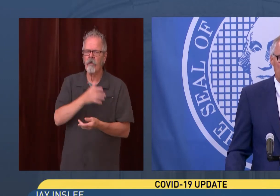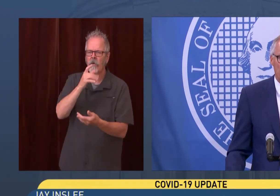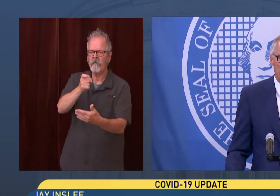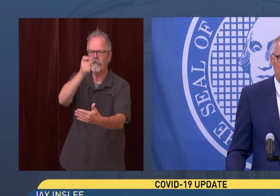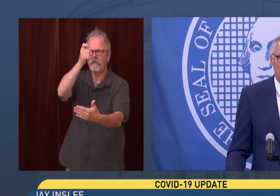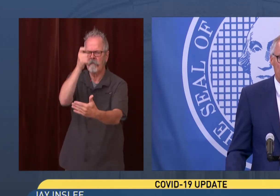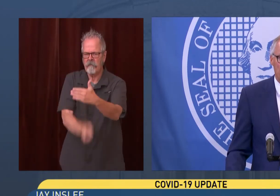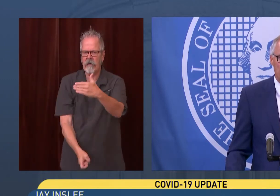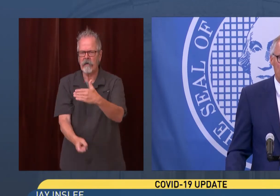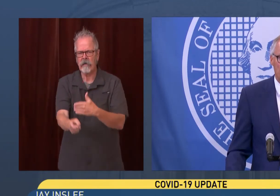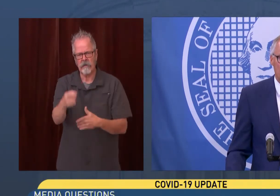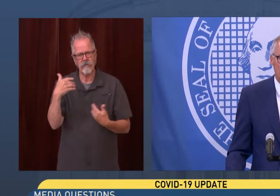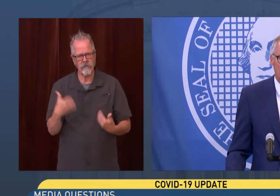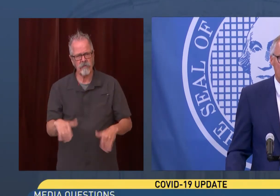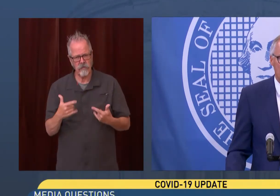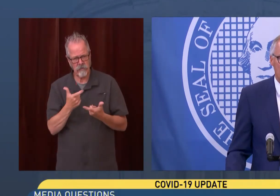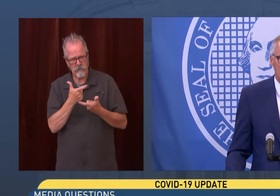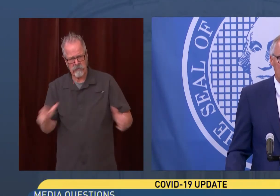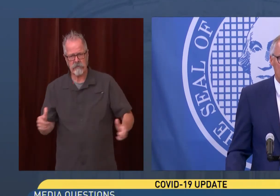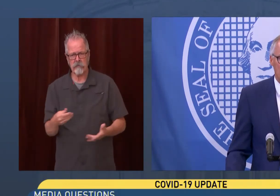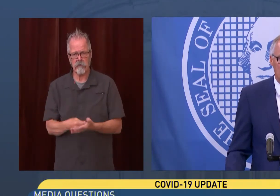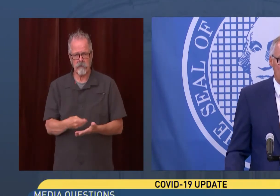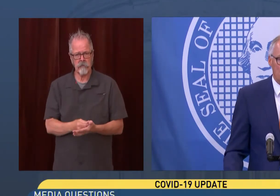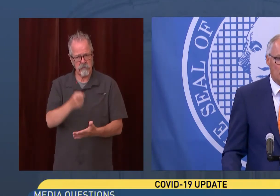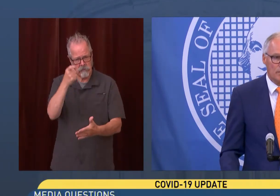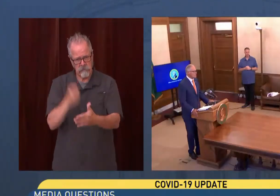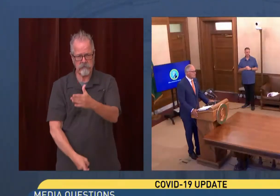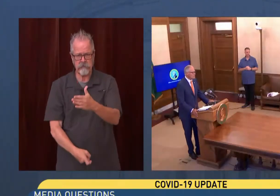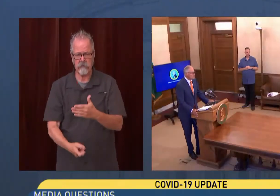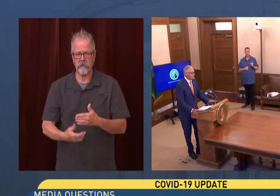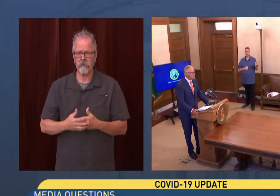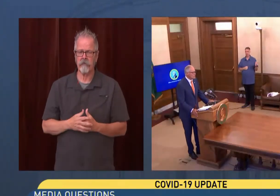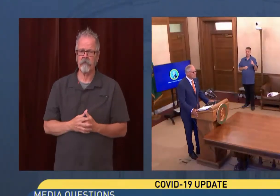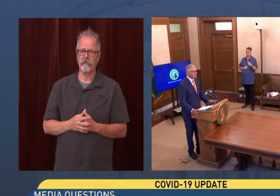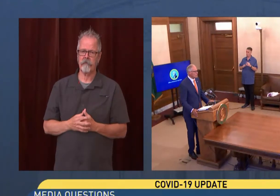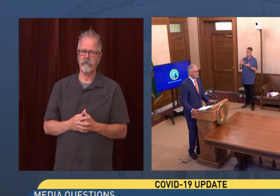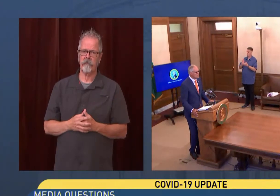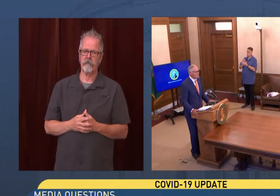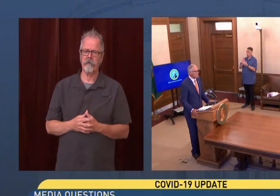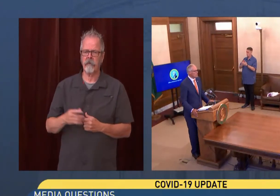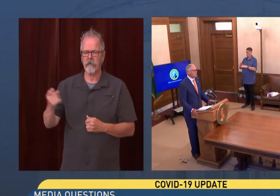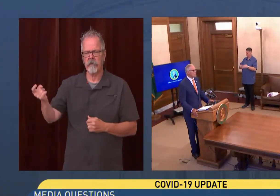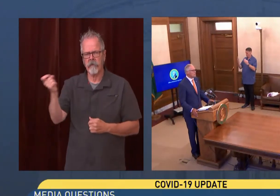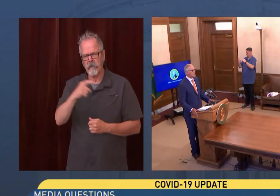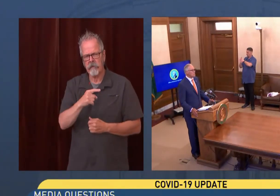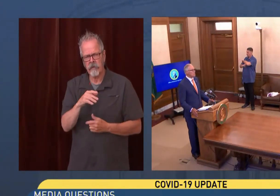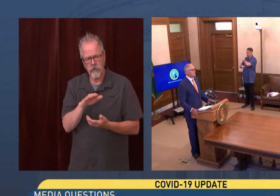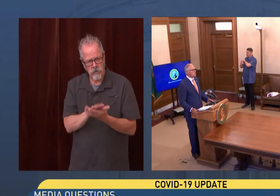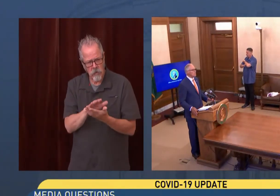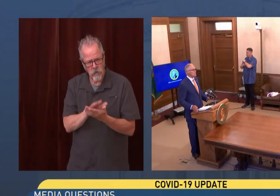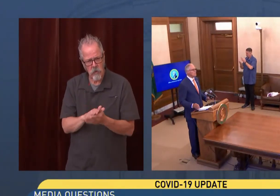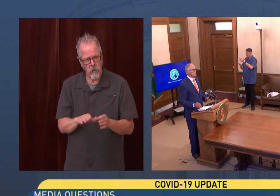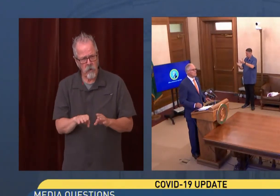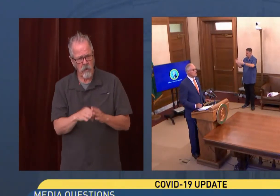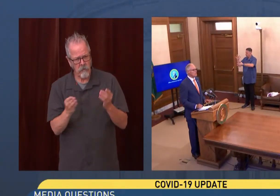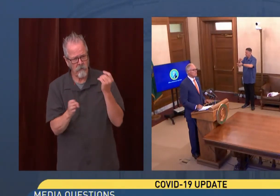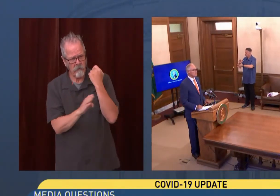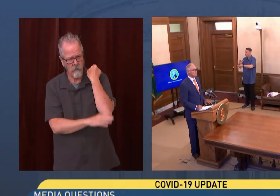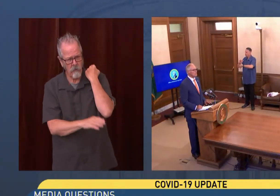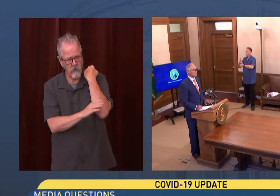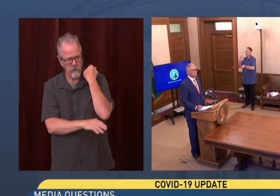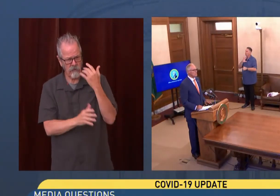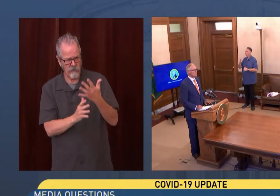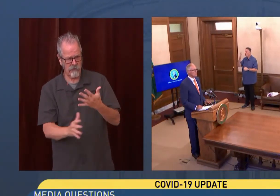regard. Governor, if reopening schools this fall is a priority, why not do more to increase the vaccination